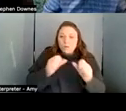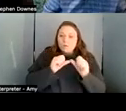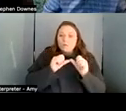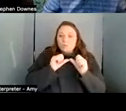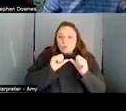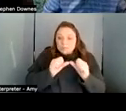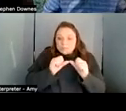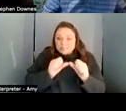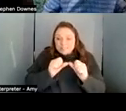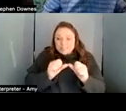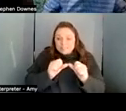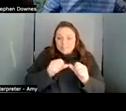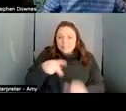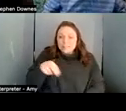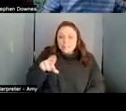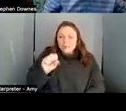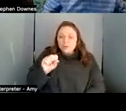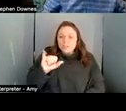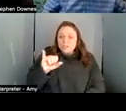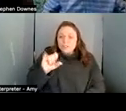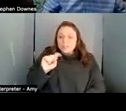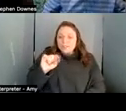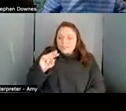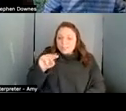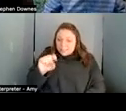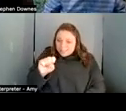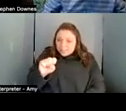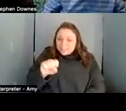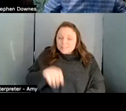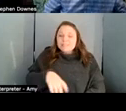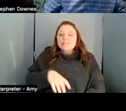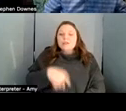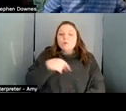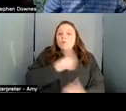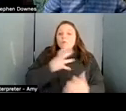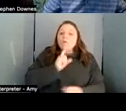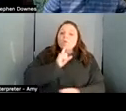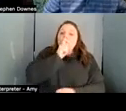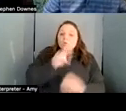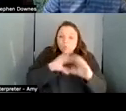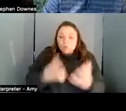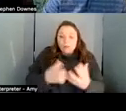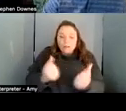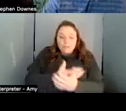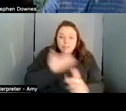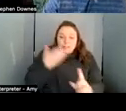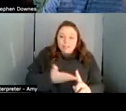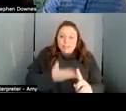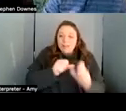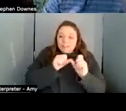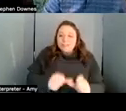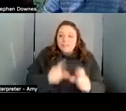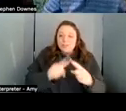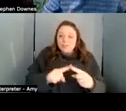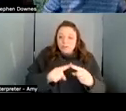objects you know we want to be talking about a real world where things exist and continue to exist